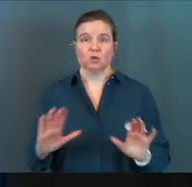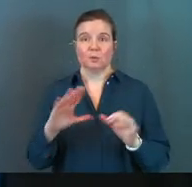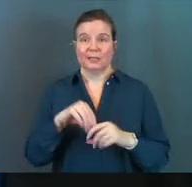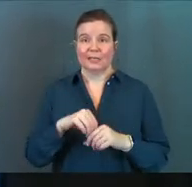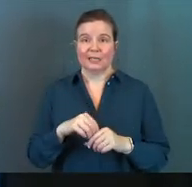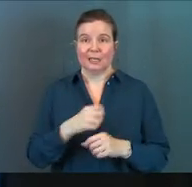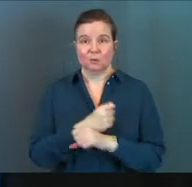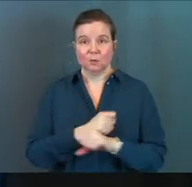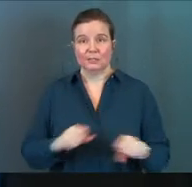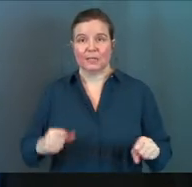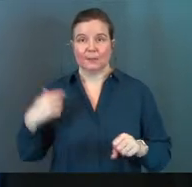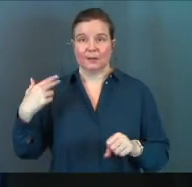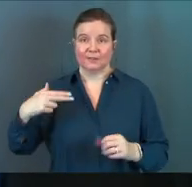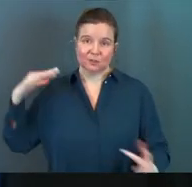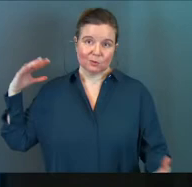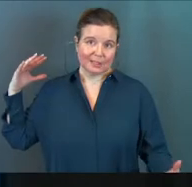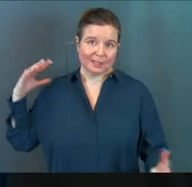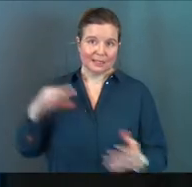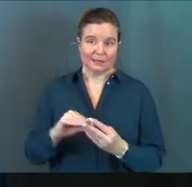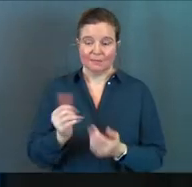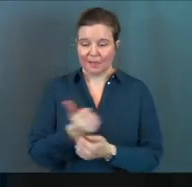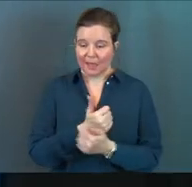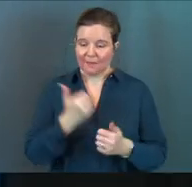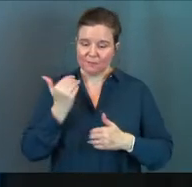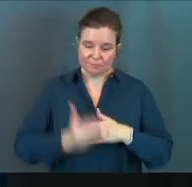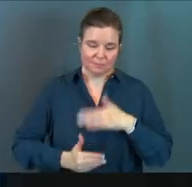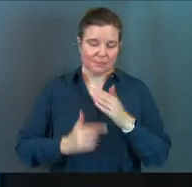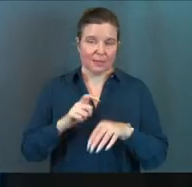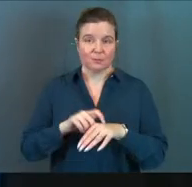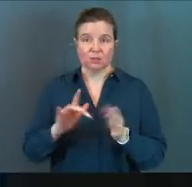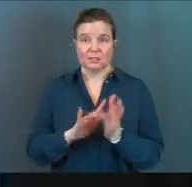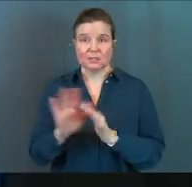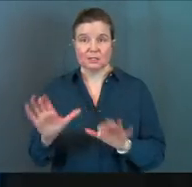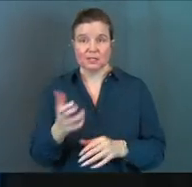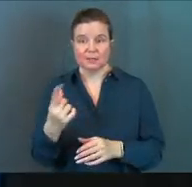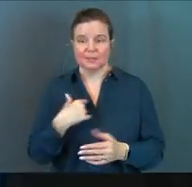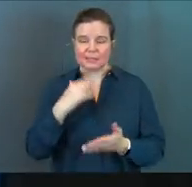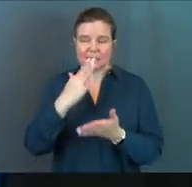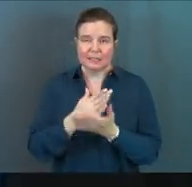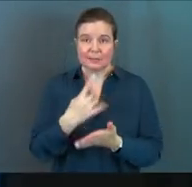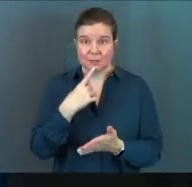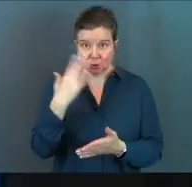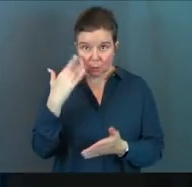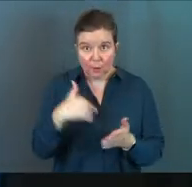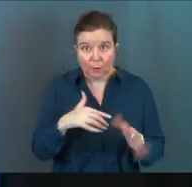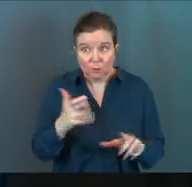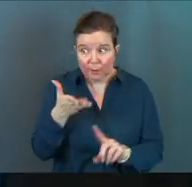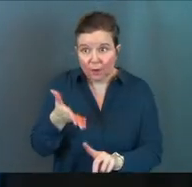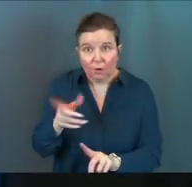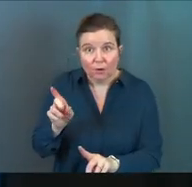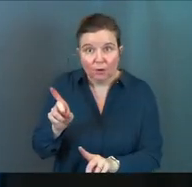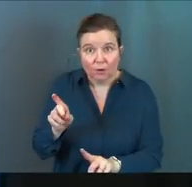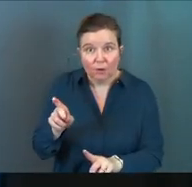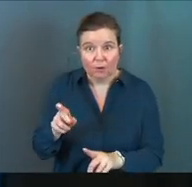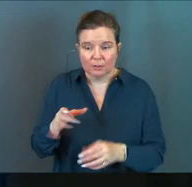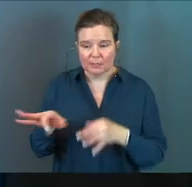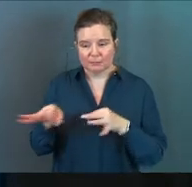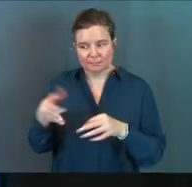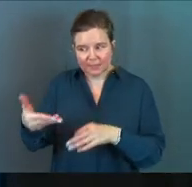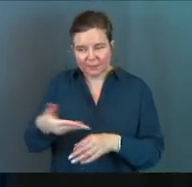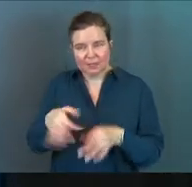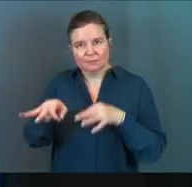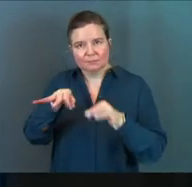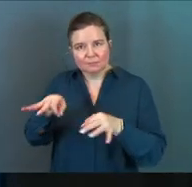in redemptive history. Every single time Jesus does something, he stops and says, Do you know what I was doing there? And he